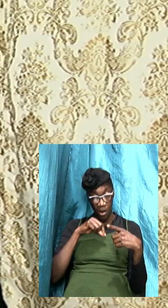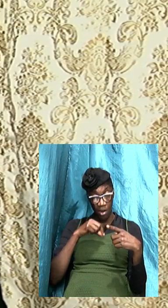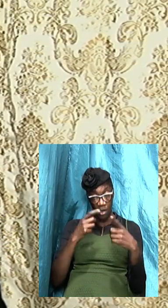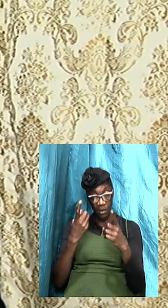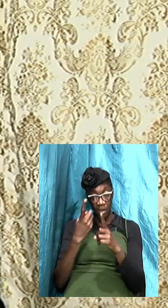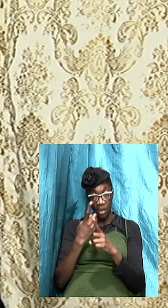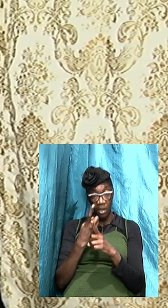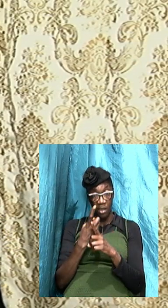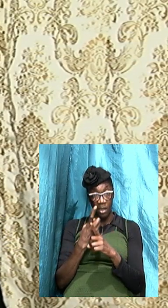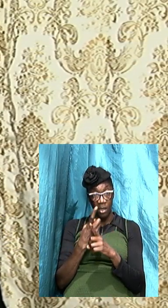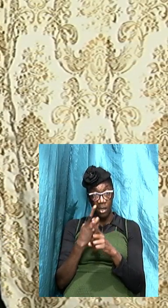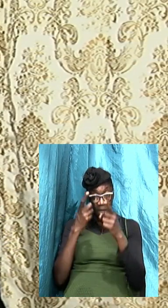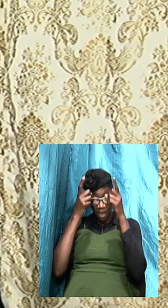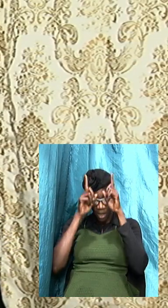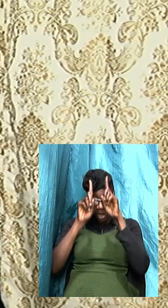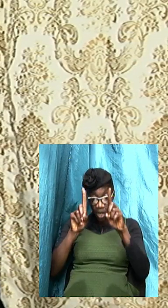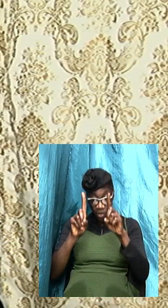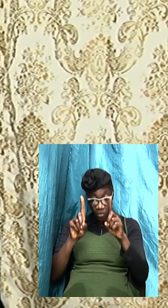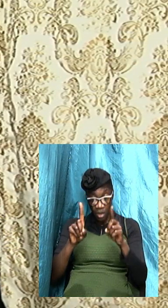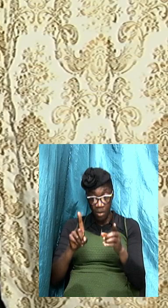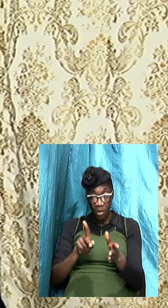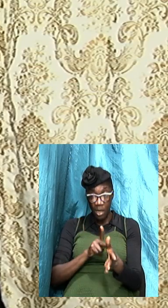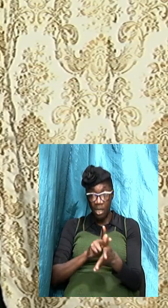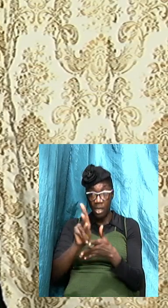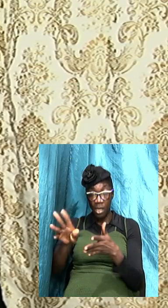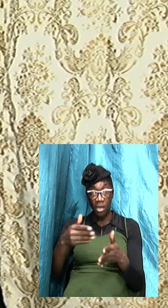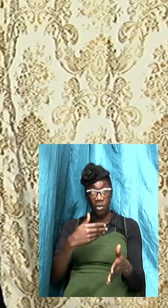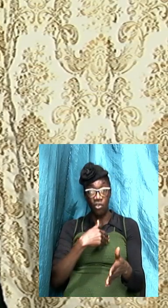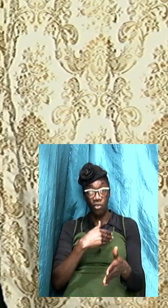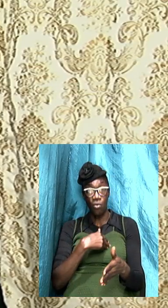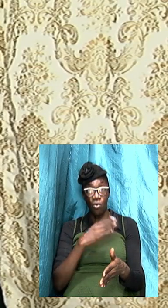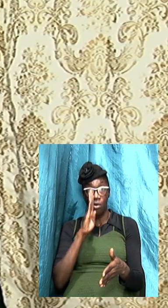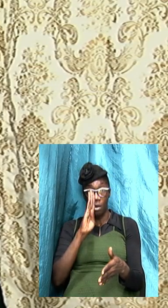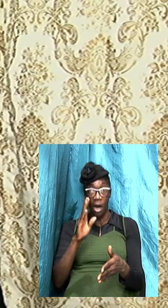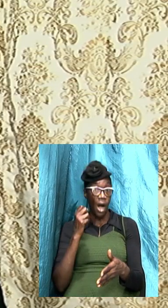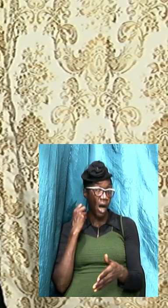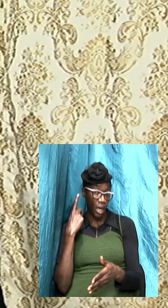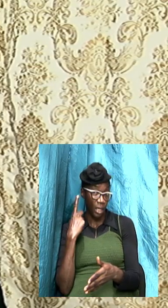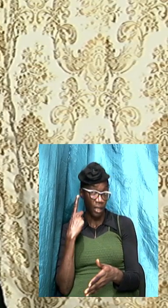so church we have got to be aware